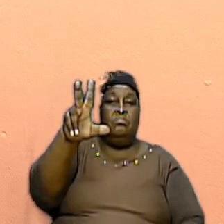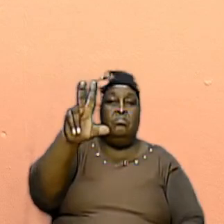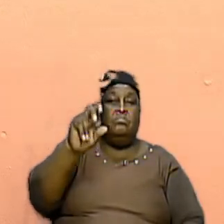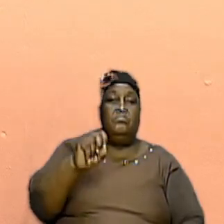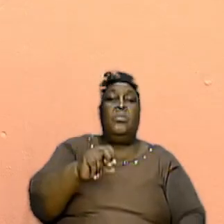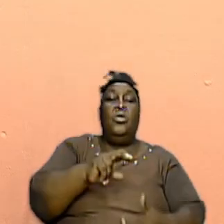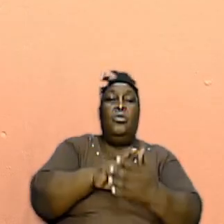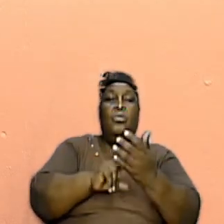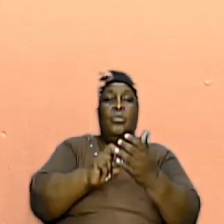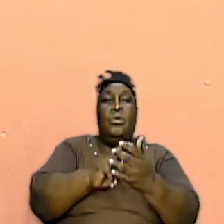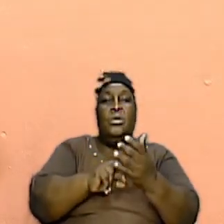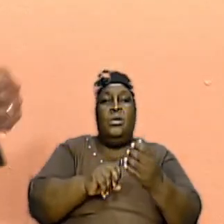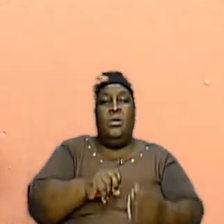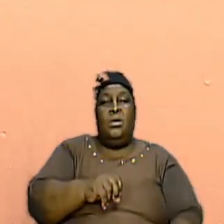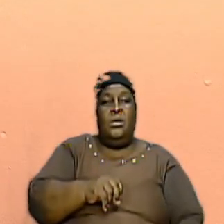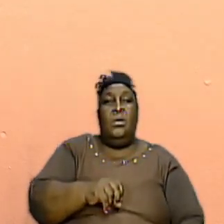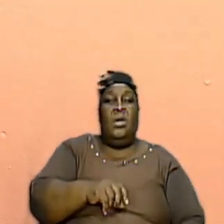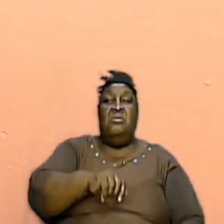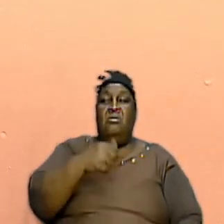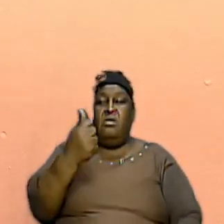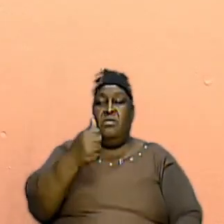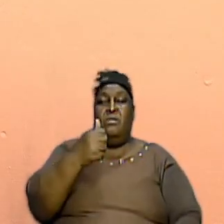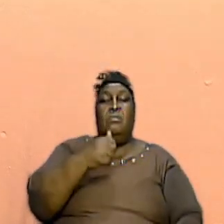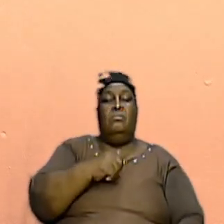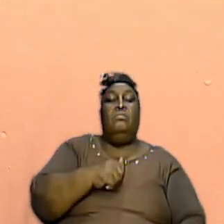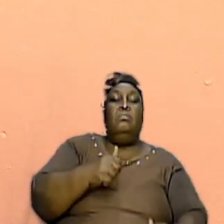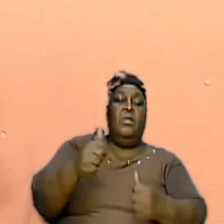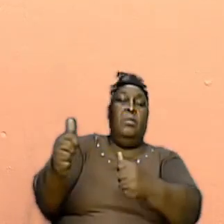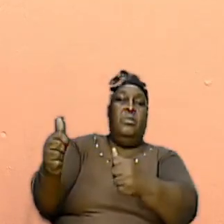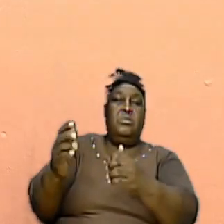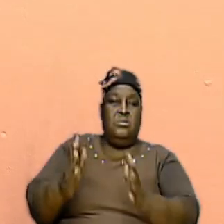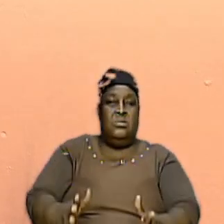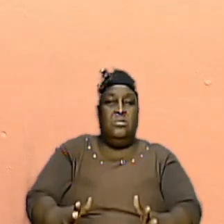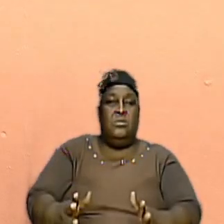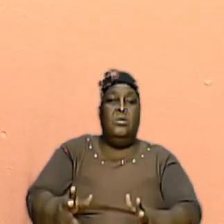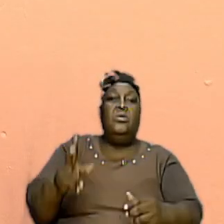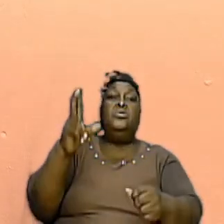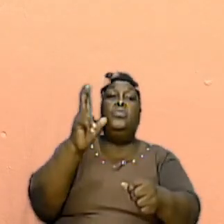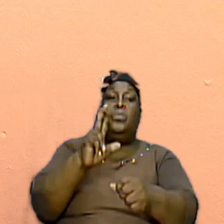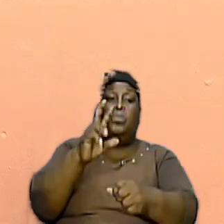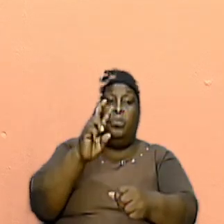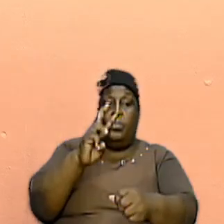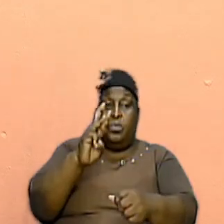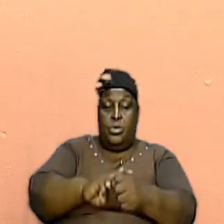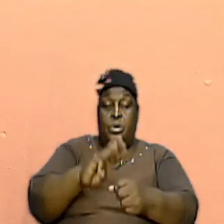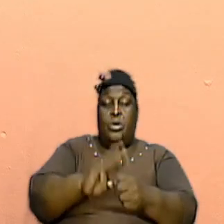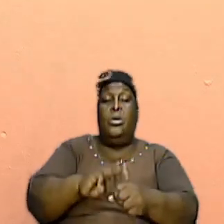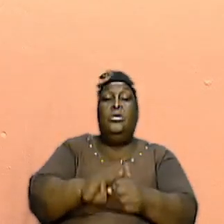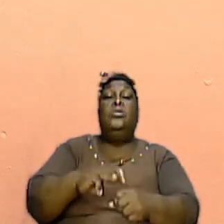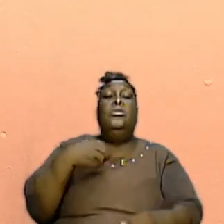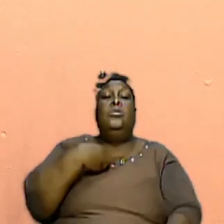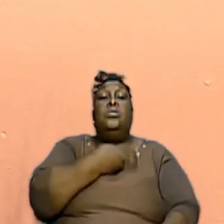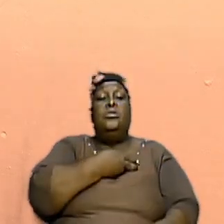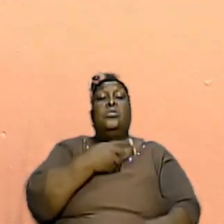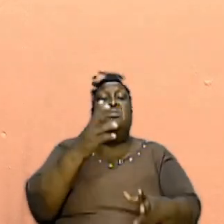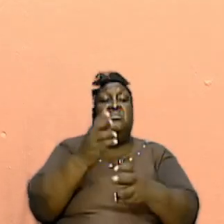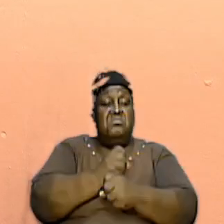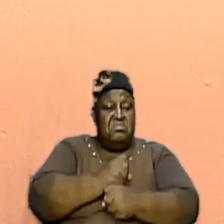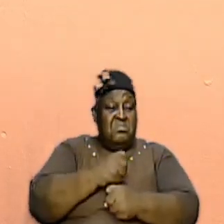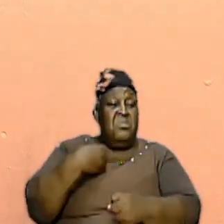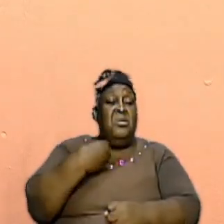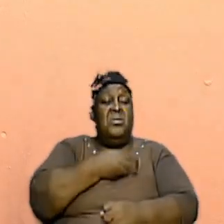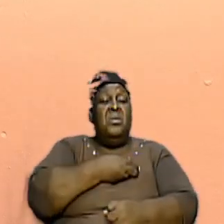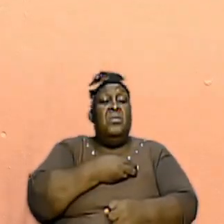Read It Because Here Another Apostle Is Warning Us To Take Our Salvation